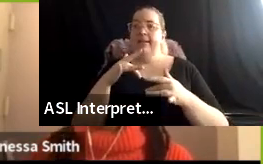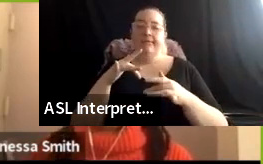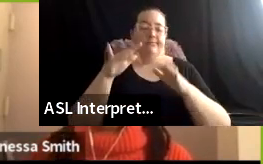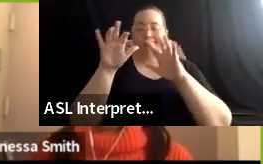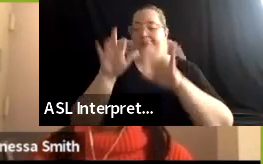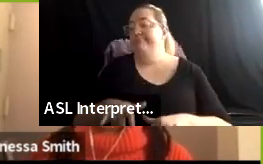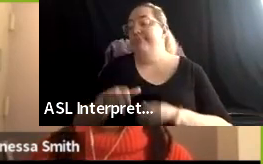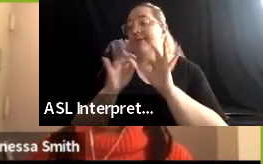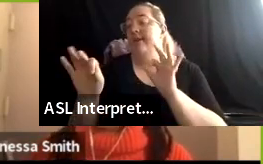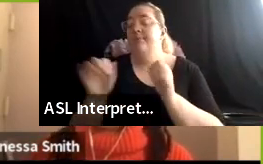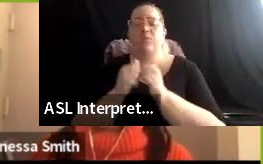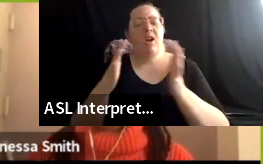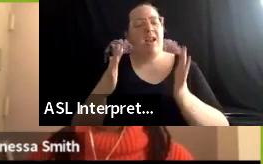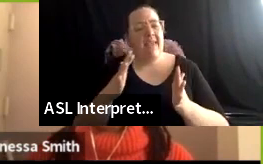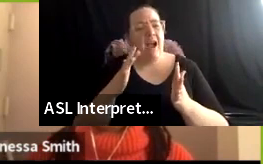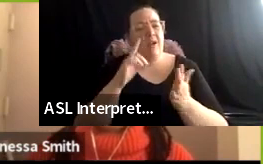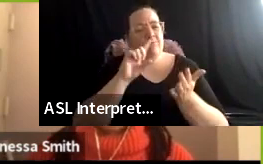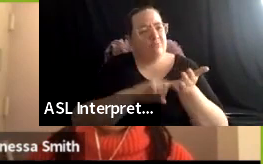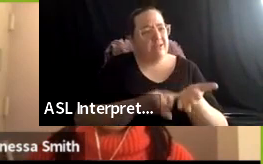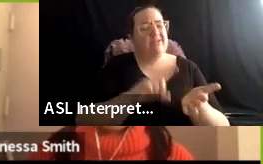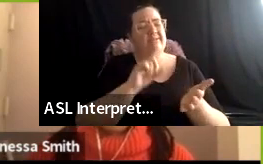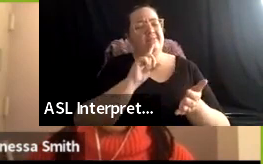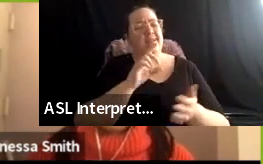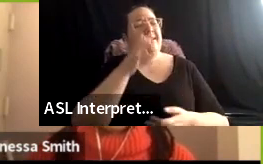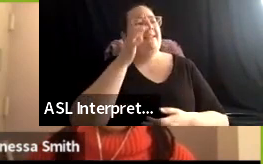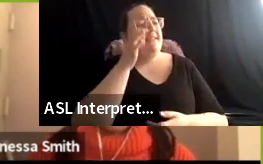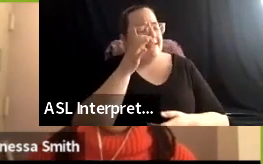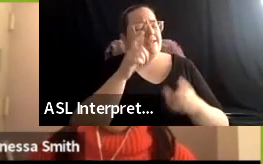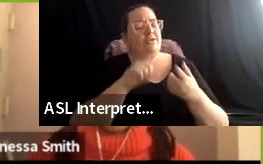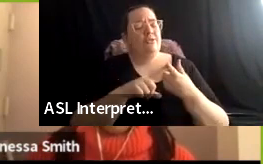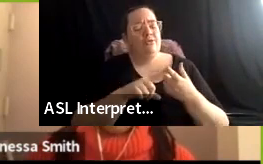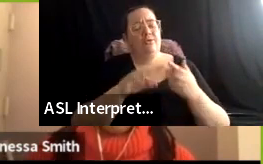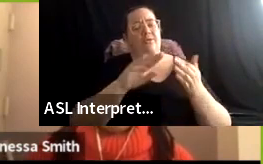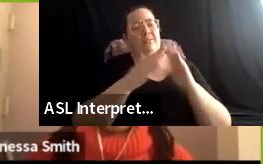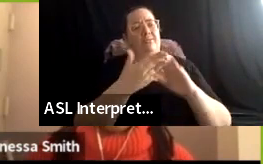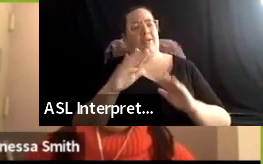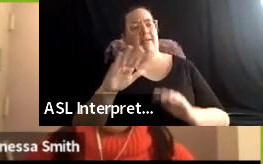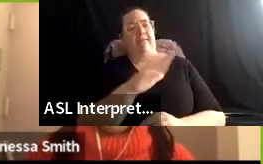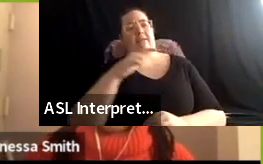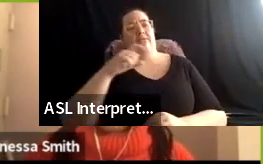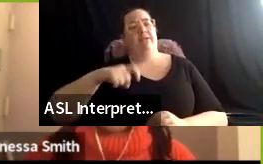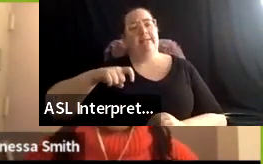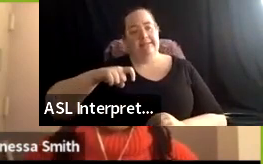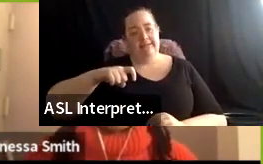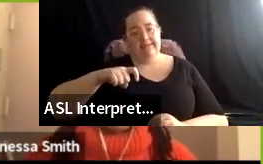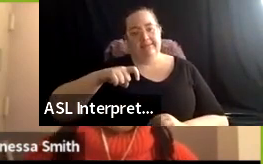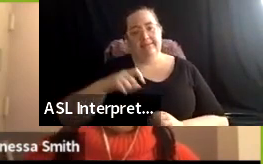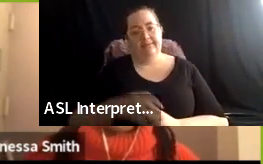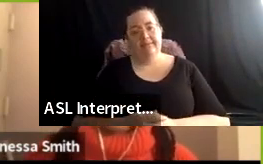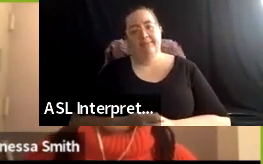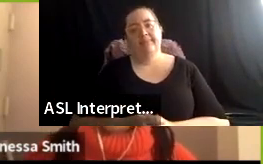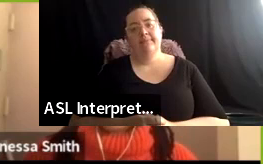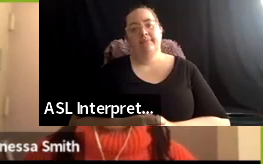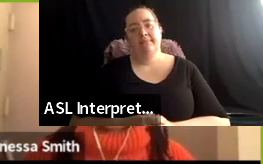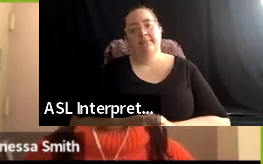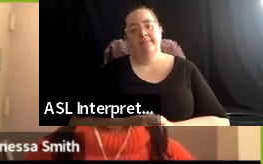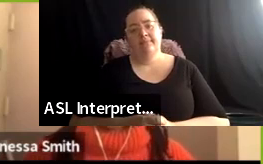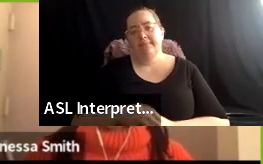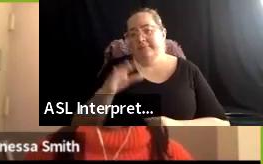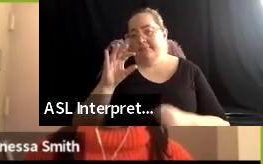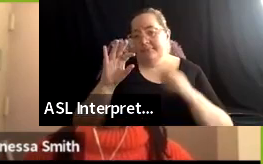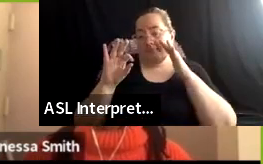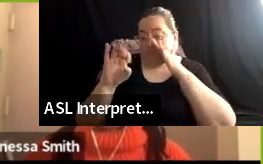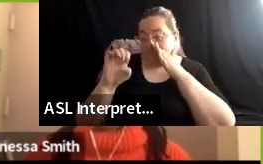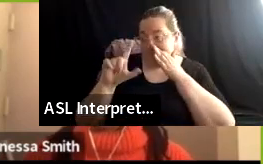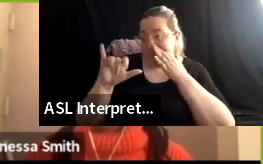or, or listening to what the communicated needs of communities actually are. Um, Felicia, do you want to read the next few questions